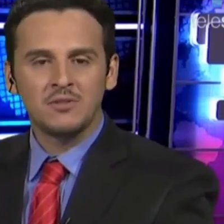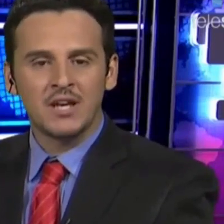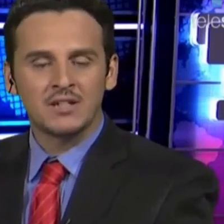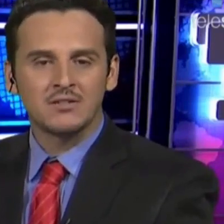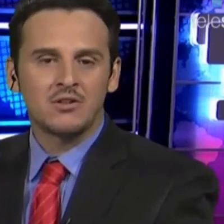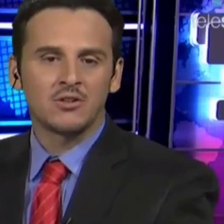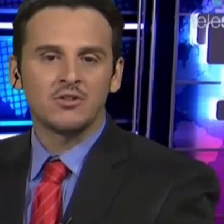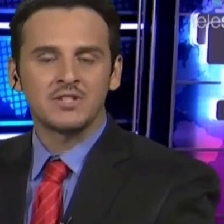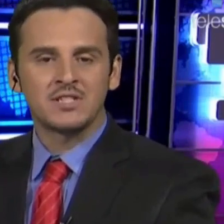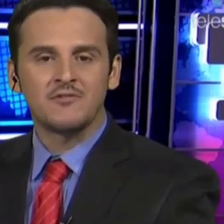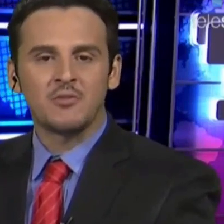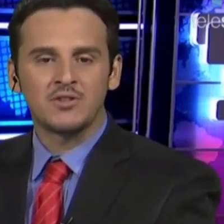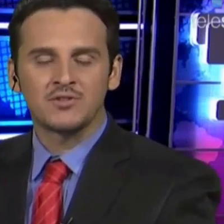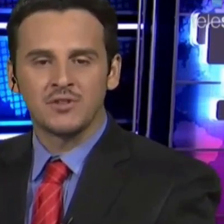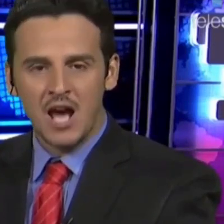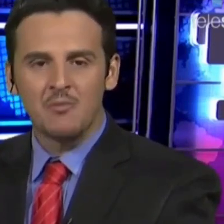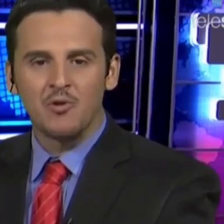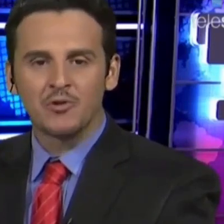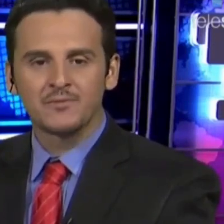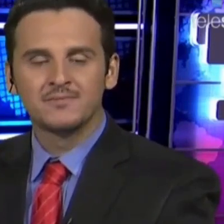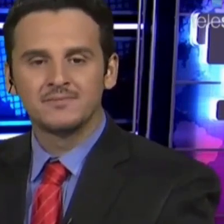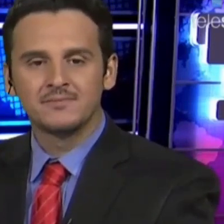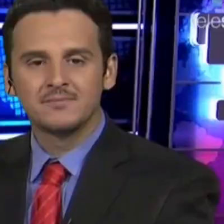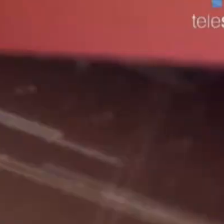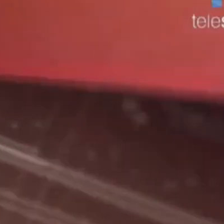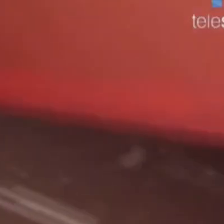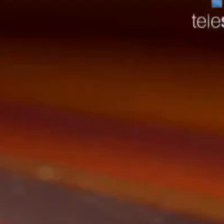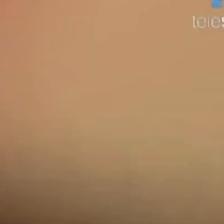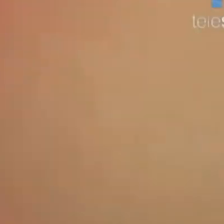updated on all this information and more.